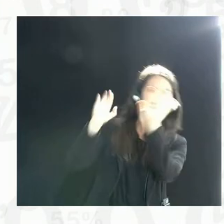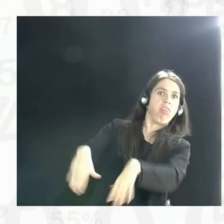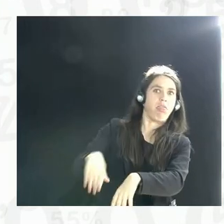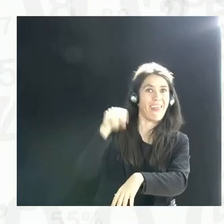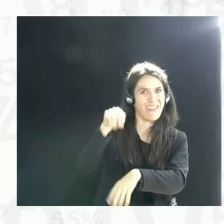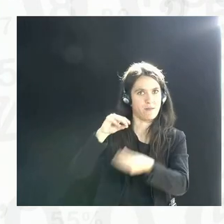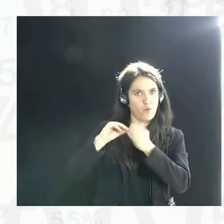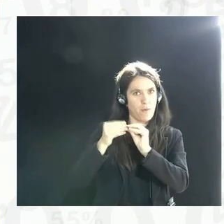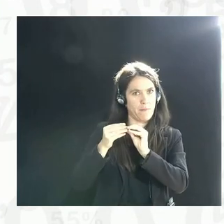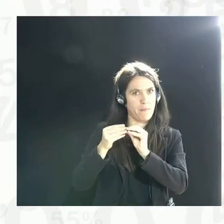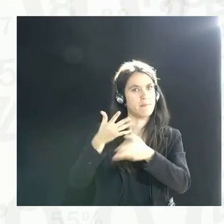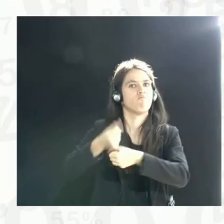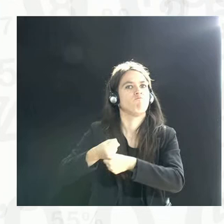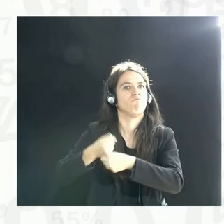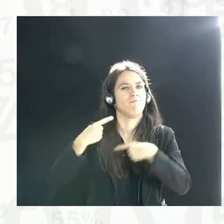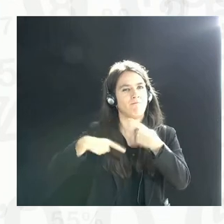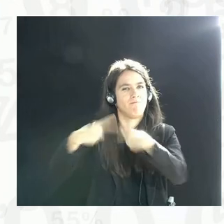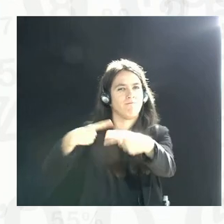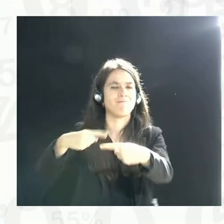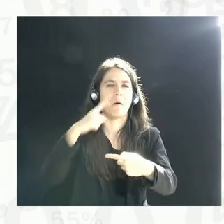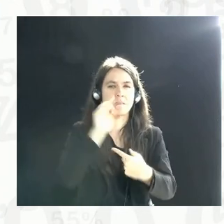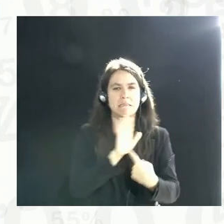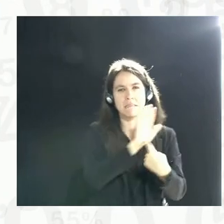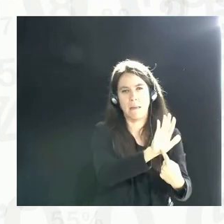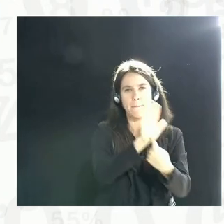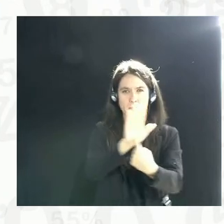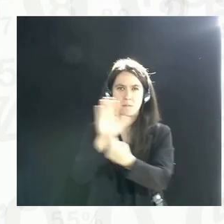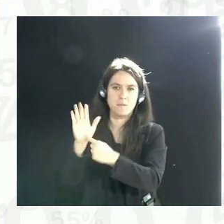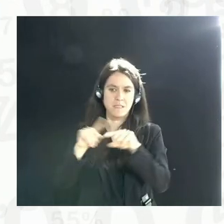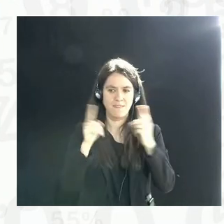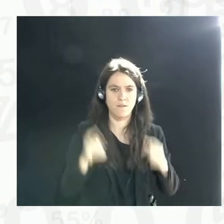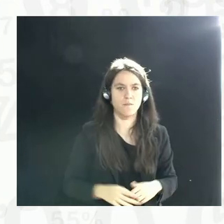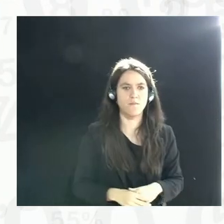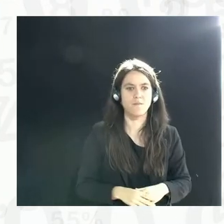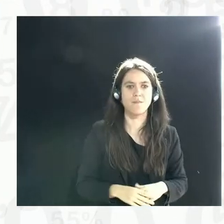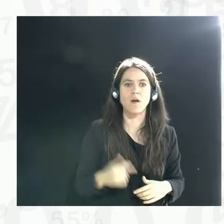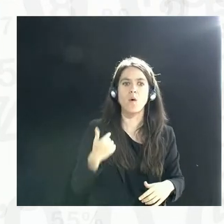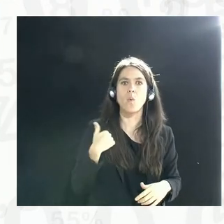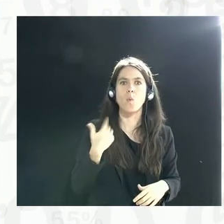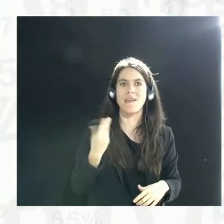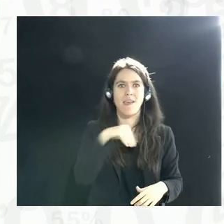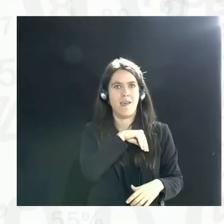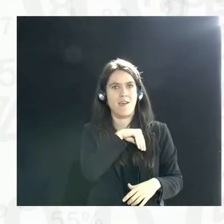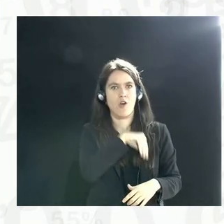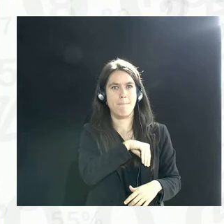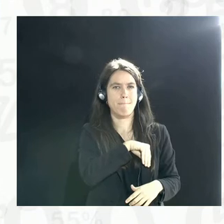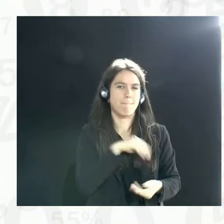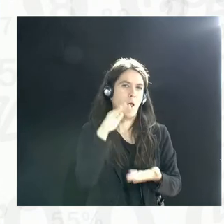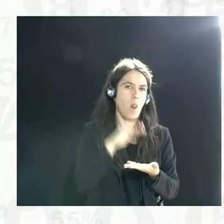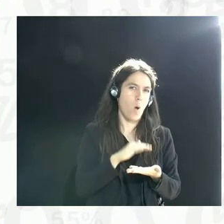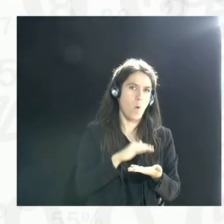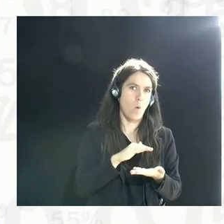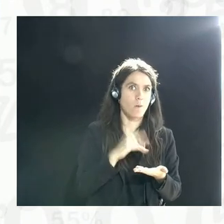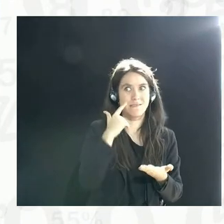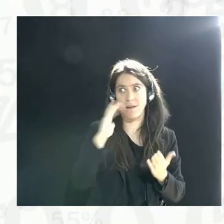going to take some examples from slightly different sectors, because we are a low-income country transitioning to a middle-income country, and questions